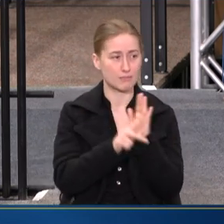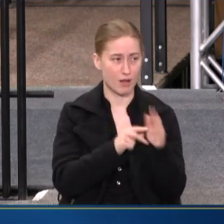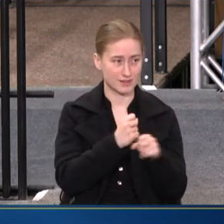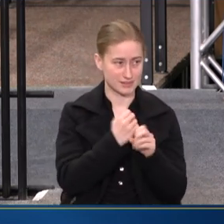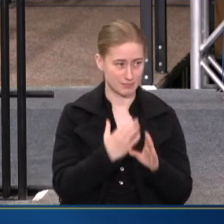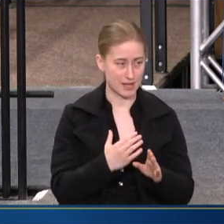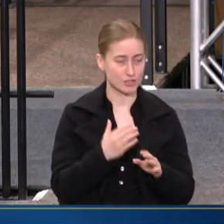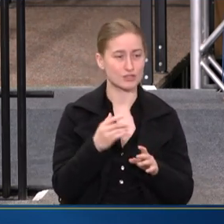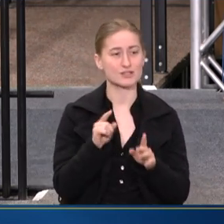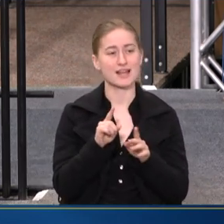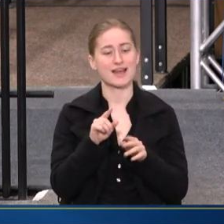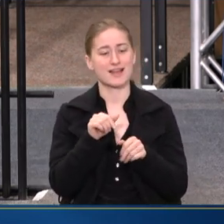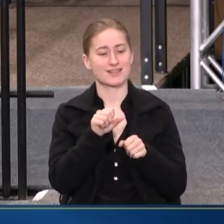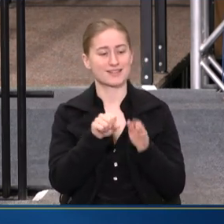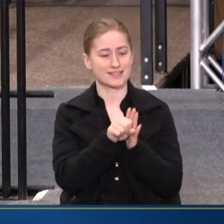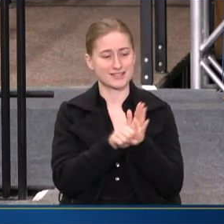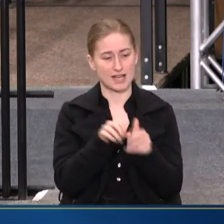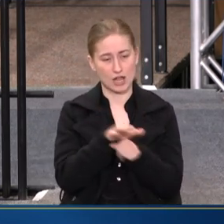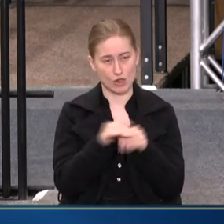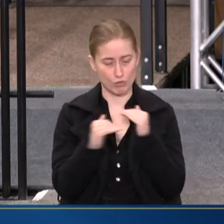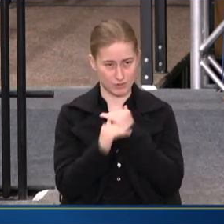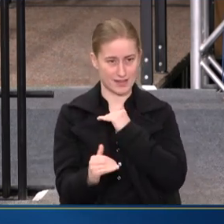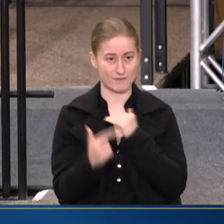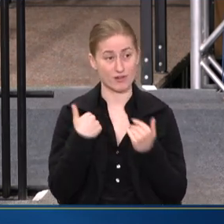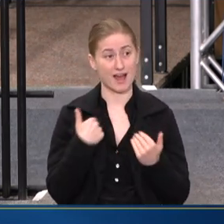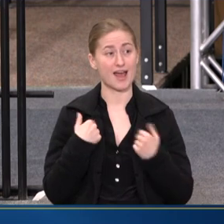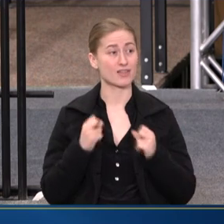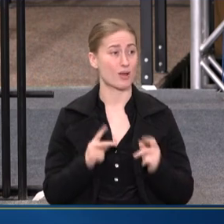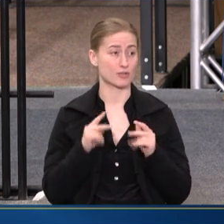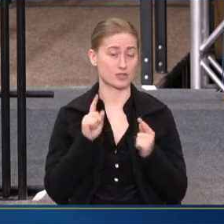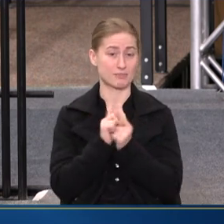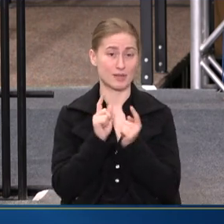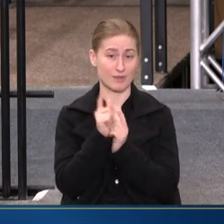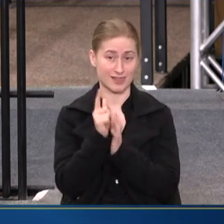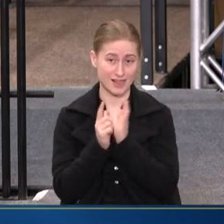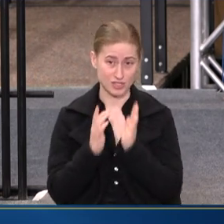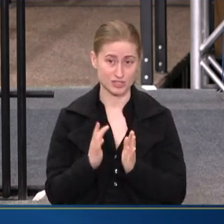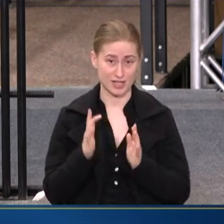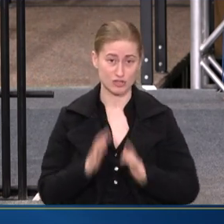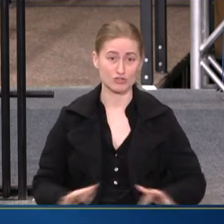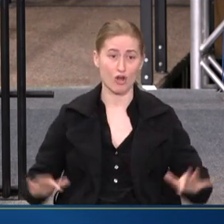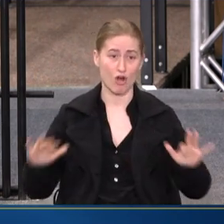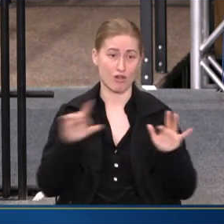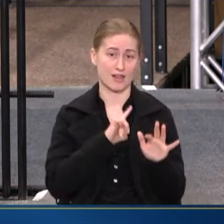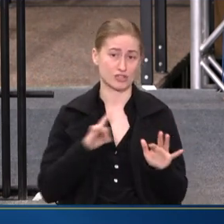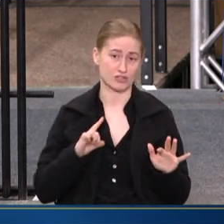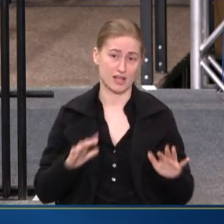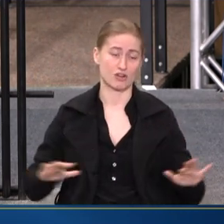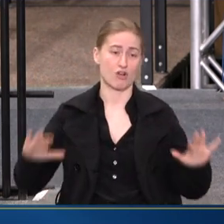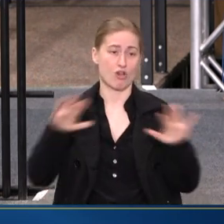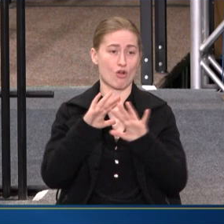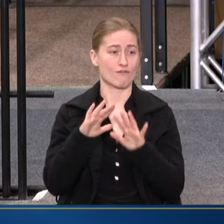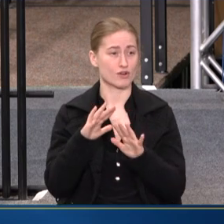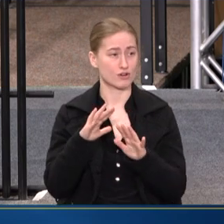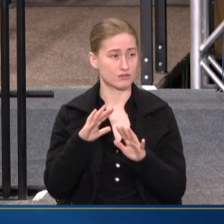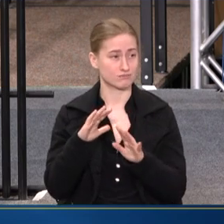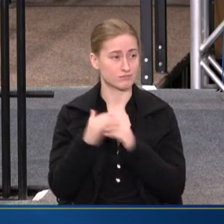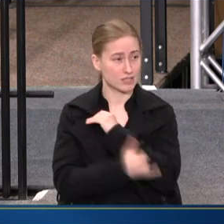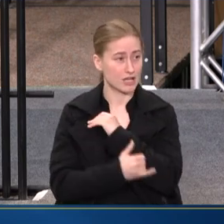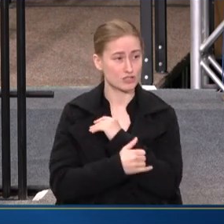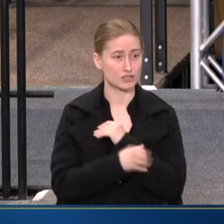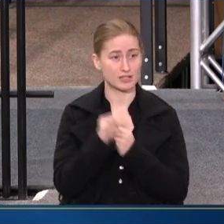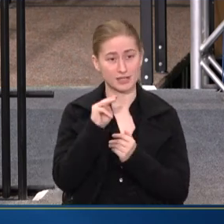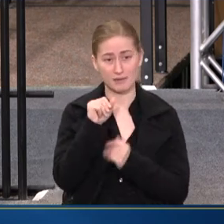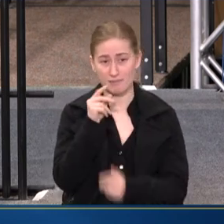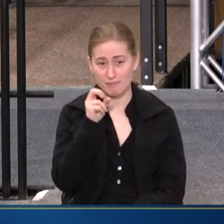STATE AND LOCAL LEVELS. I'VE HAD THE OPPORTUNITY TO MEET WITH LEGISLATORS ALL AROUND THE COUNTRY, MAYORS WHO ARE AT THE